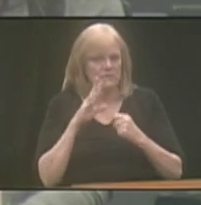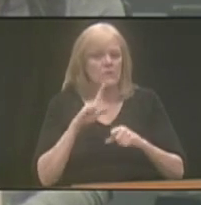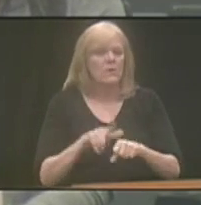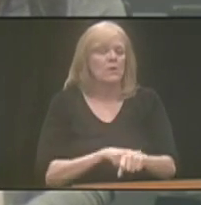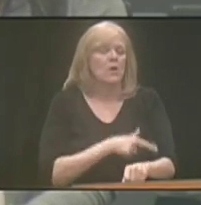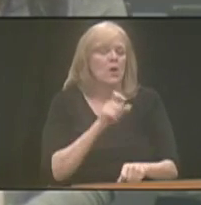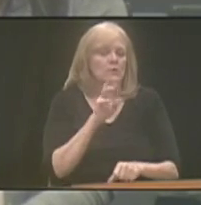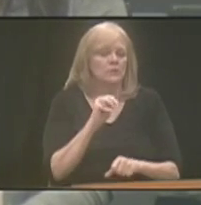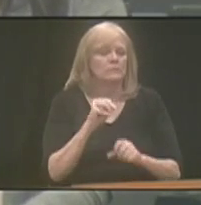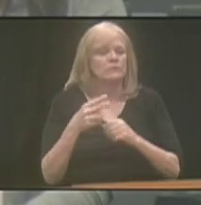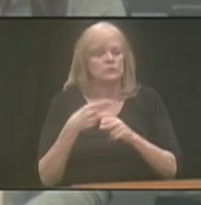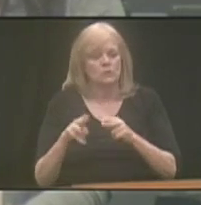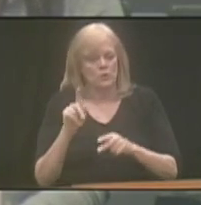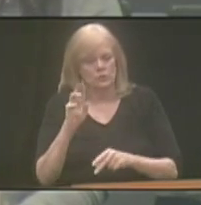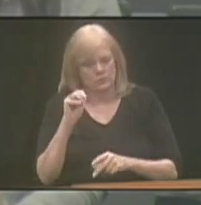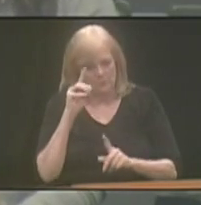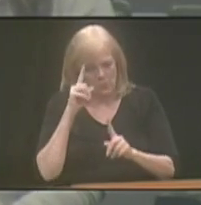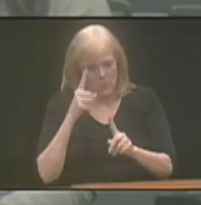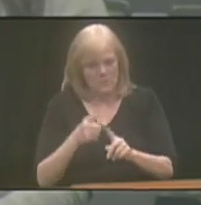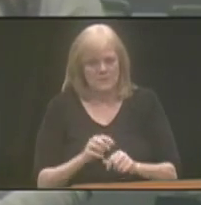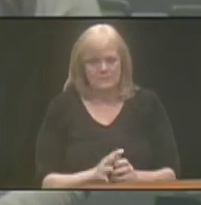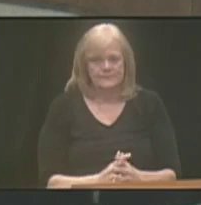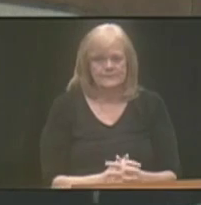their long-term and short-term goals. Right, right.